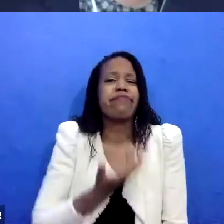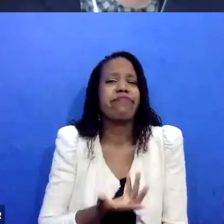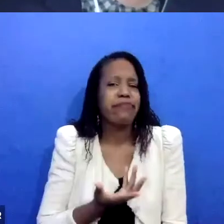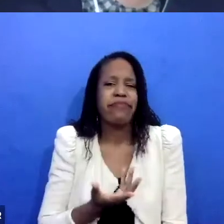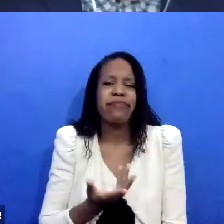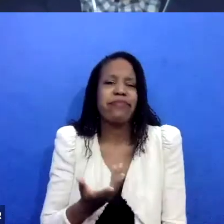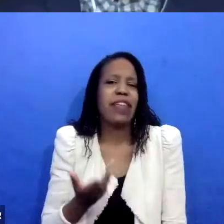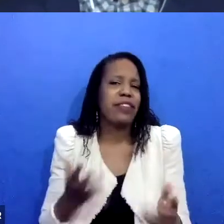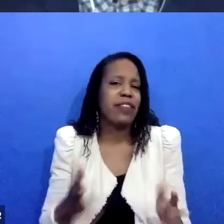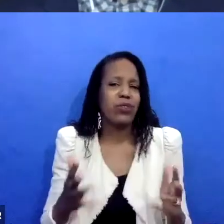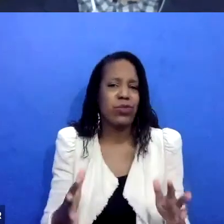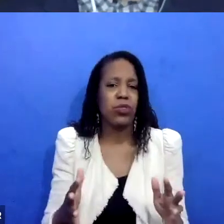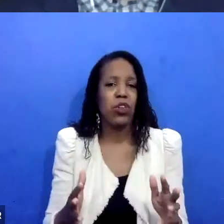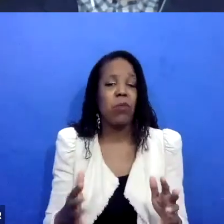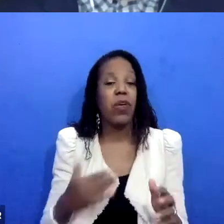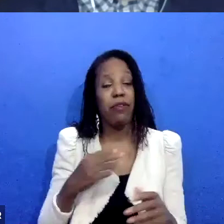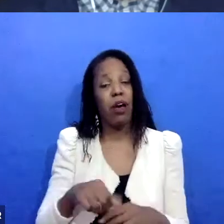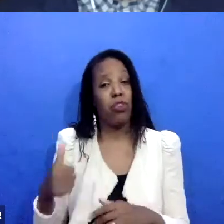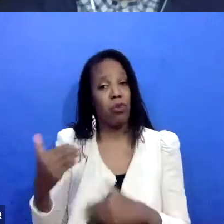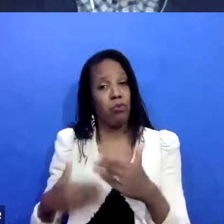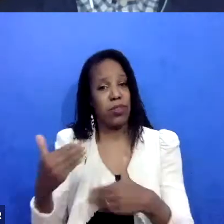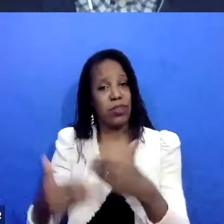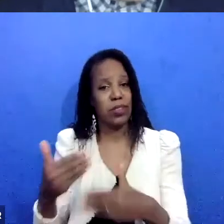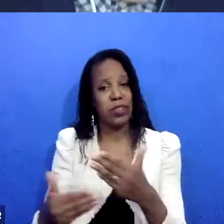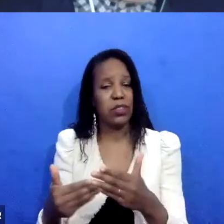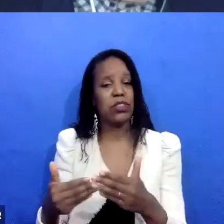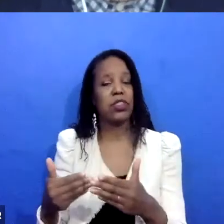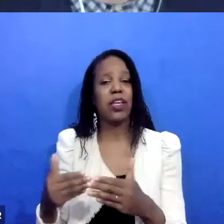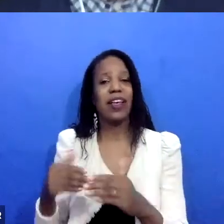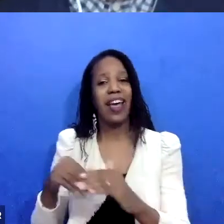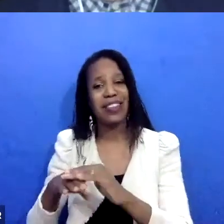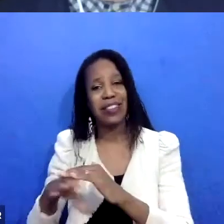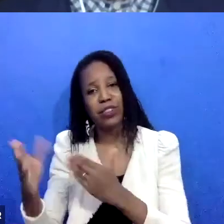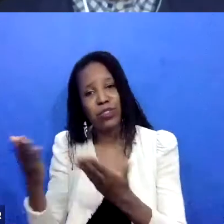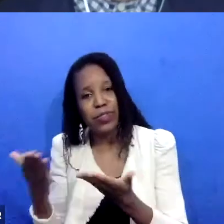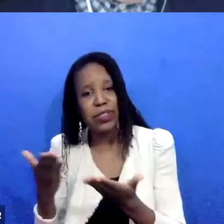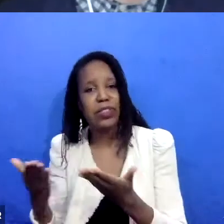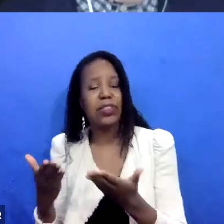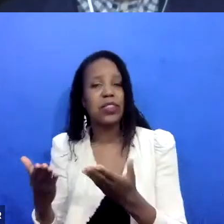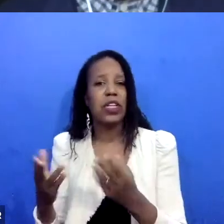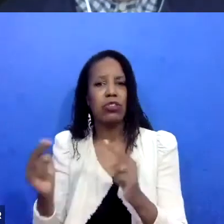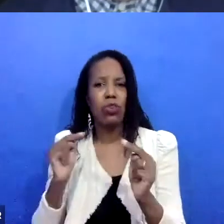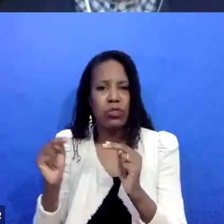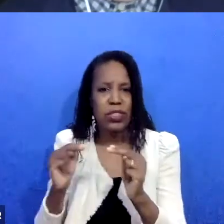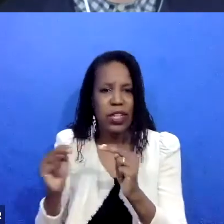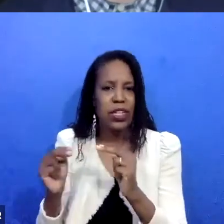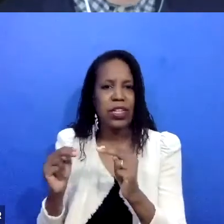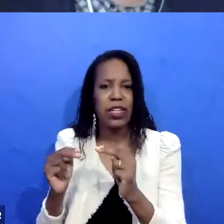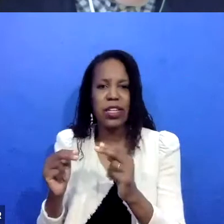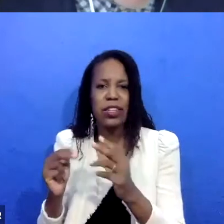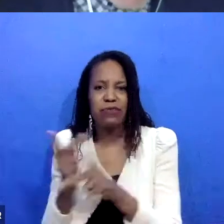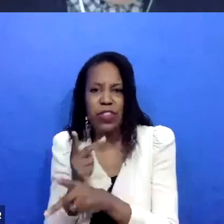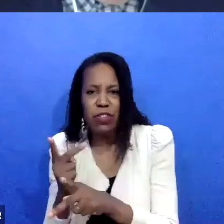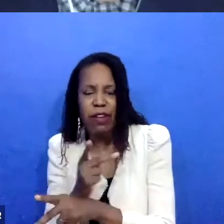processes that are a lot about accessing services, um, negotiating processes, um, figuring out stuff like that.